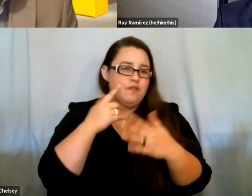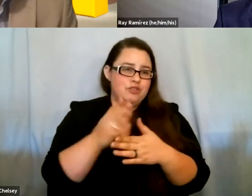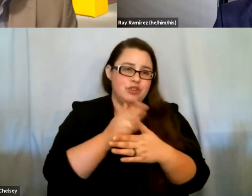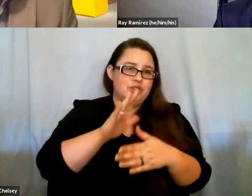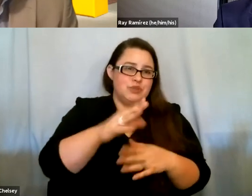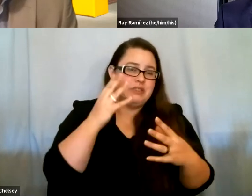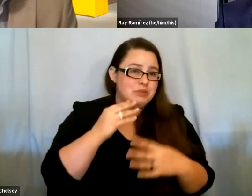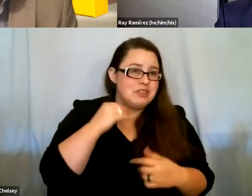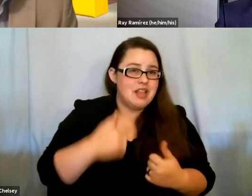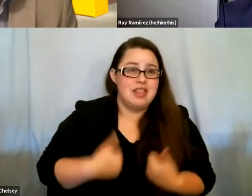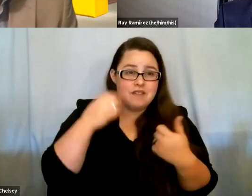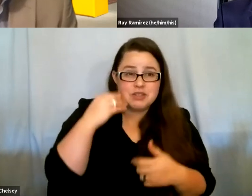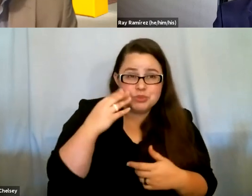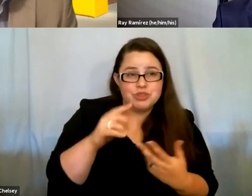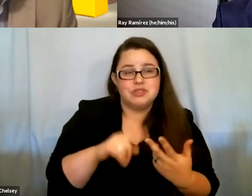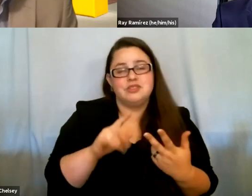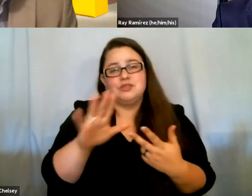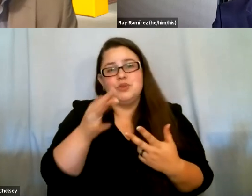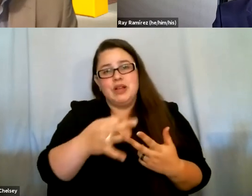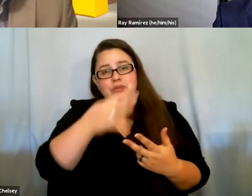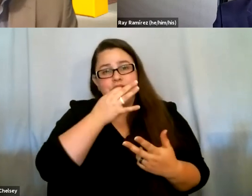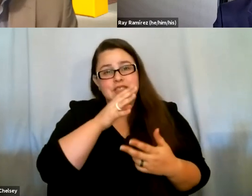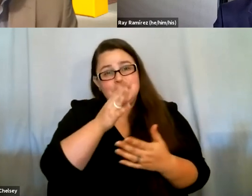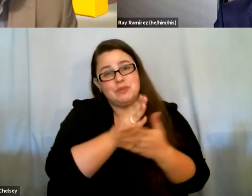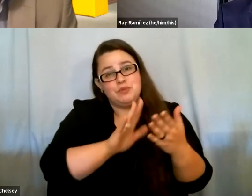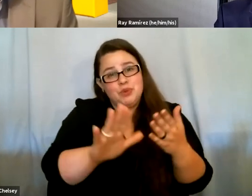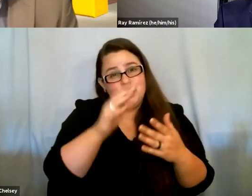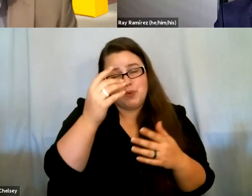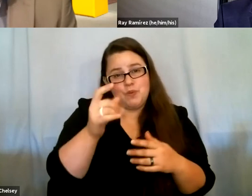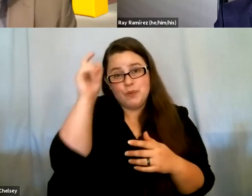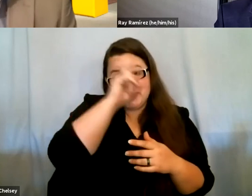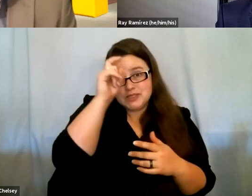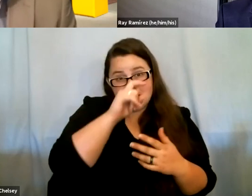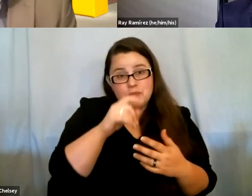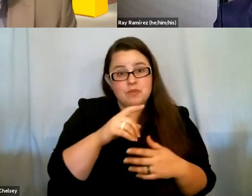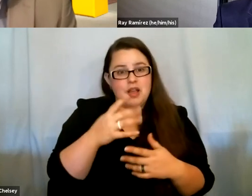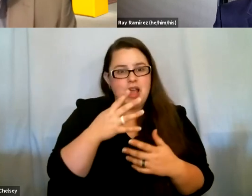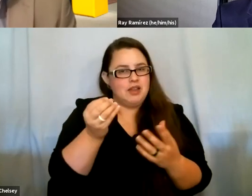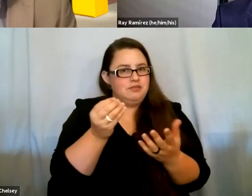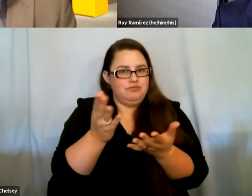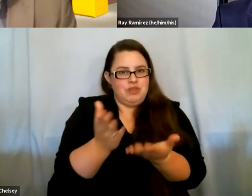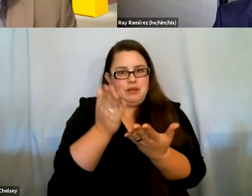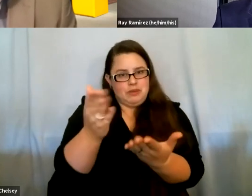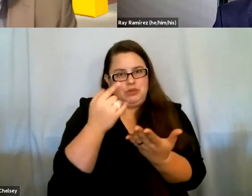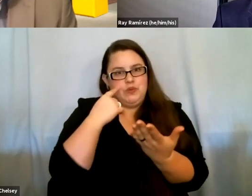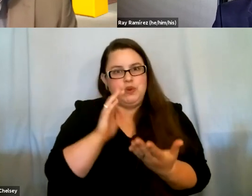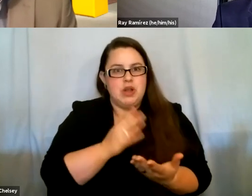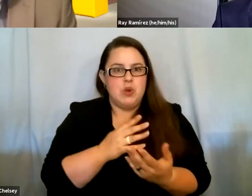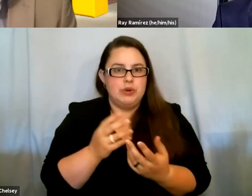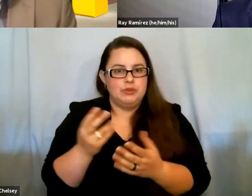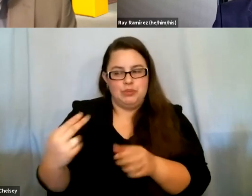experiences, your expertise, and even some of your wisdom, consejos and recommendations for our participants.